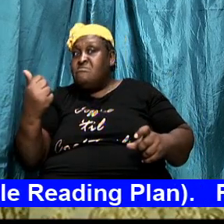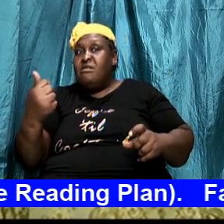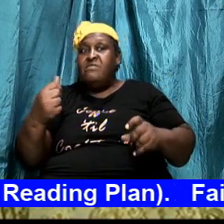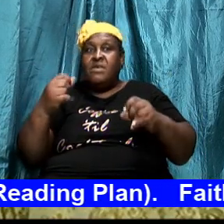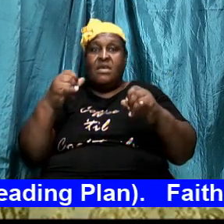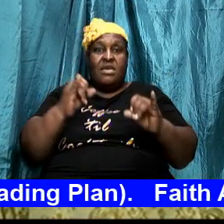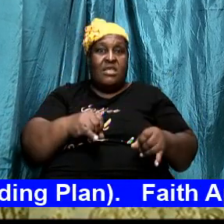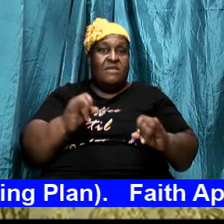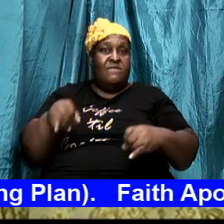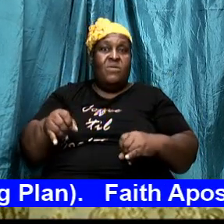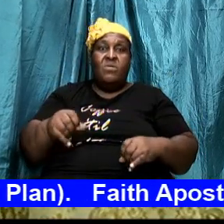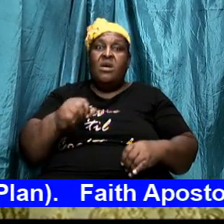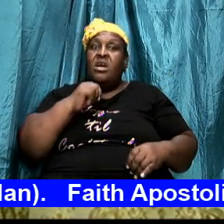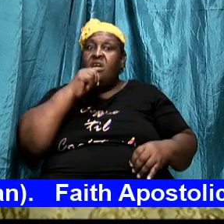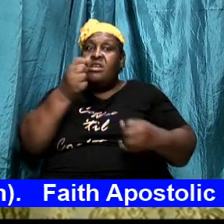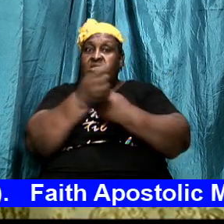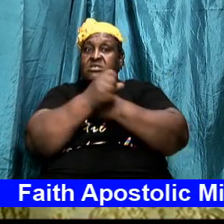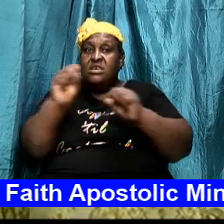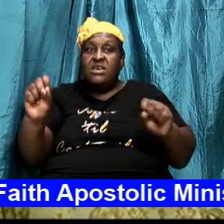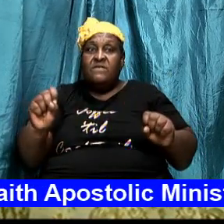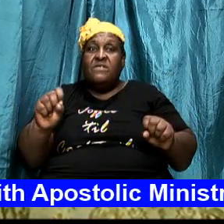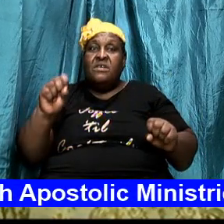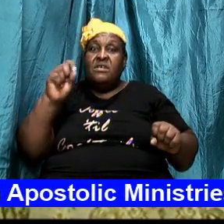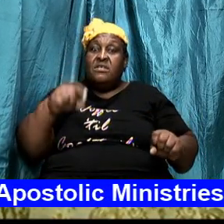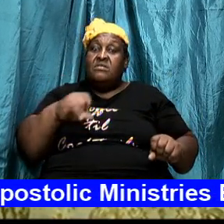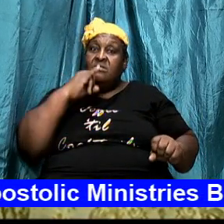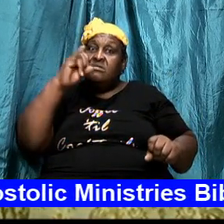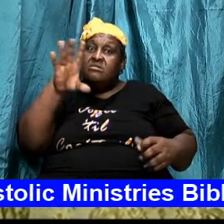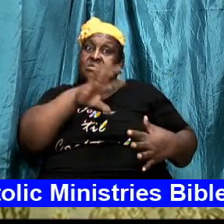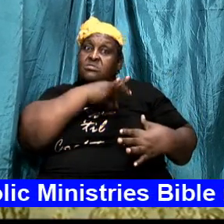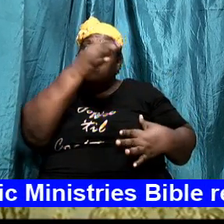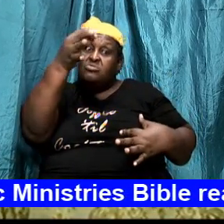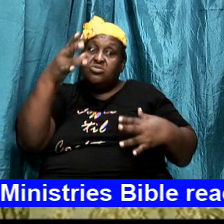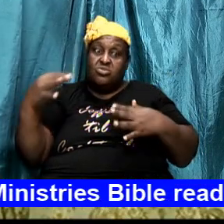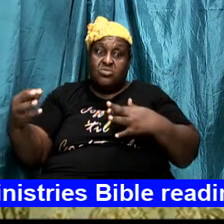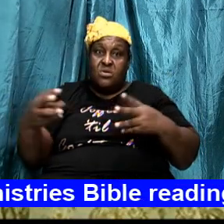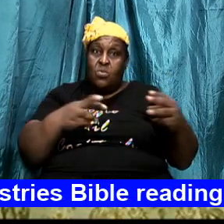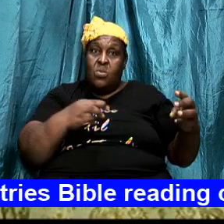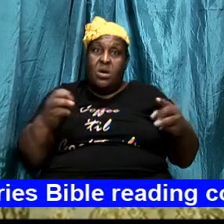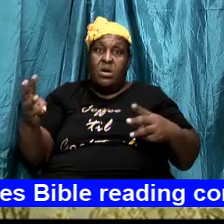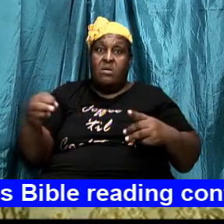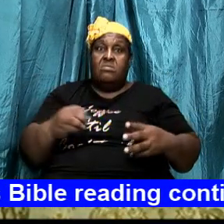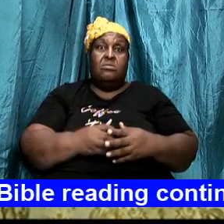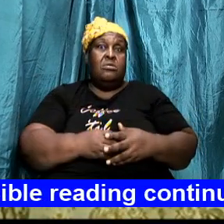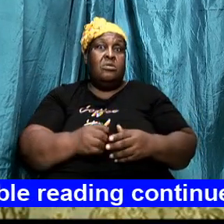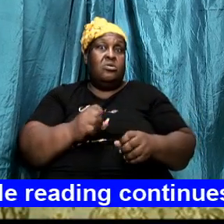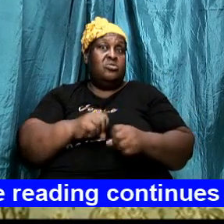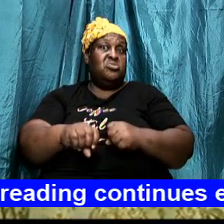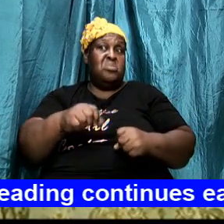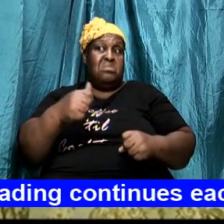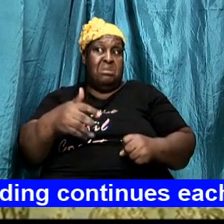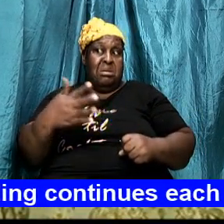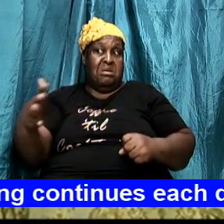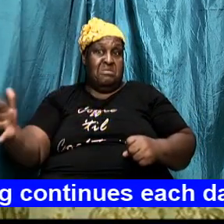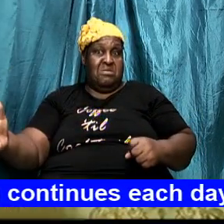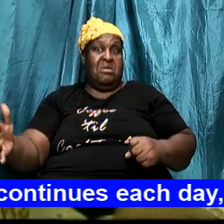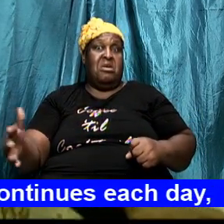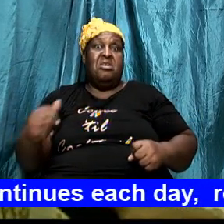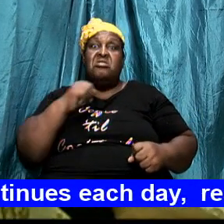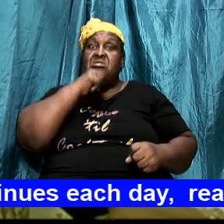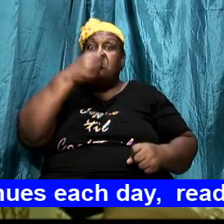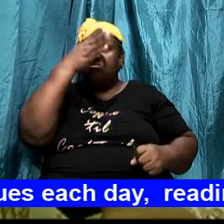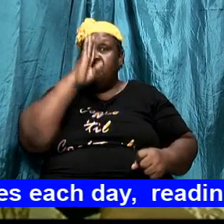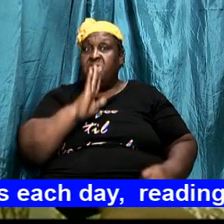and on the other side because this is a spiritual battle so anything that is not of